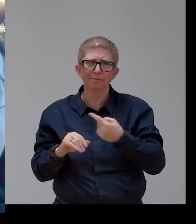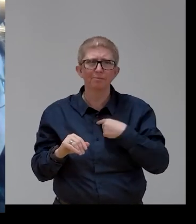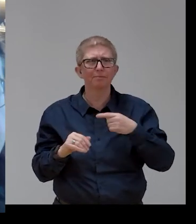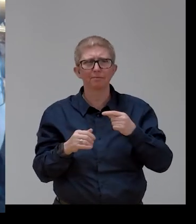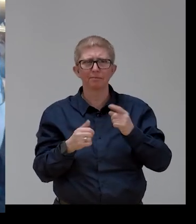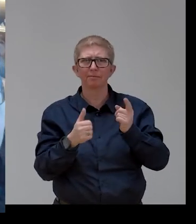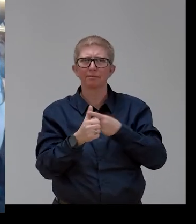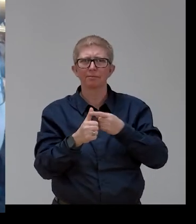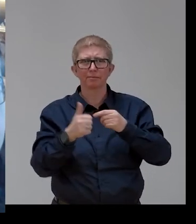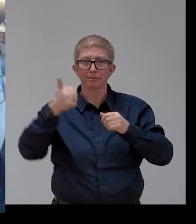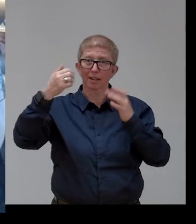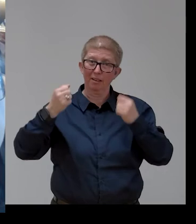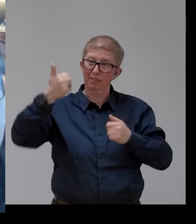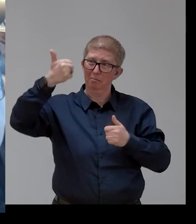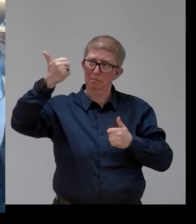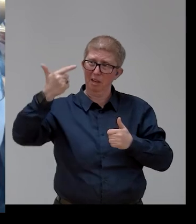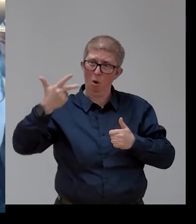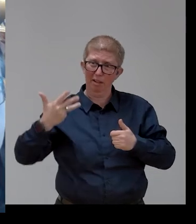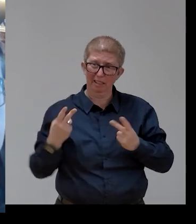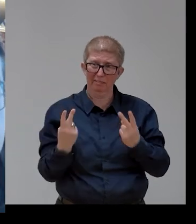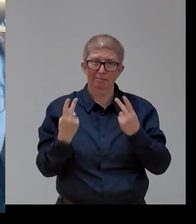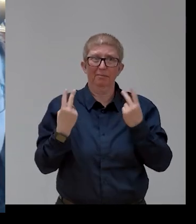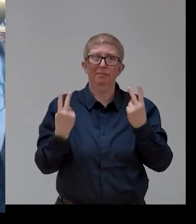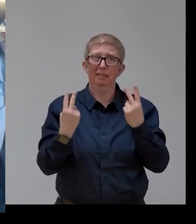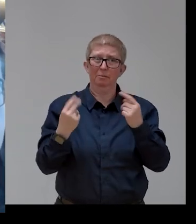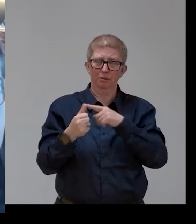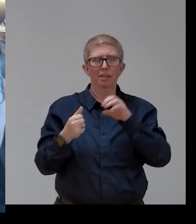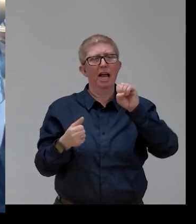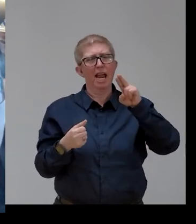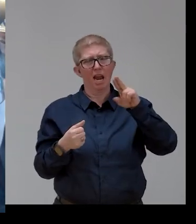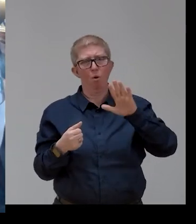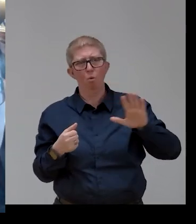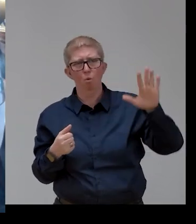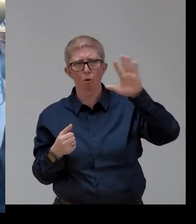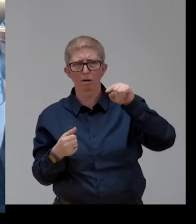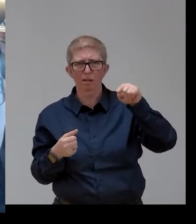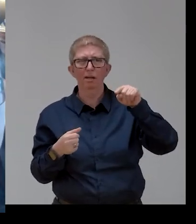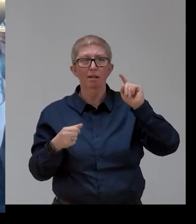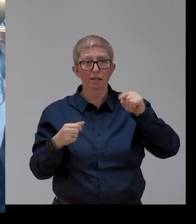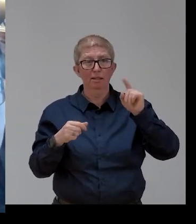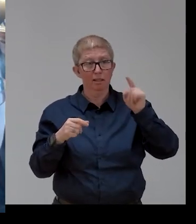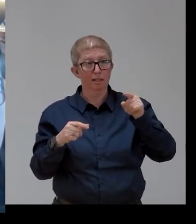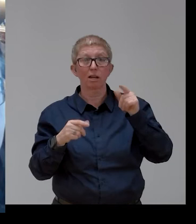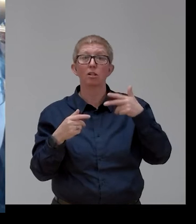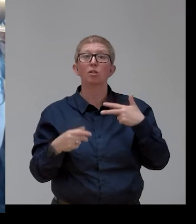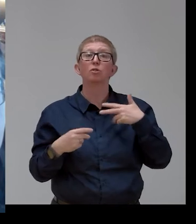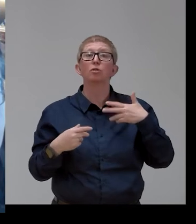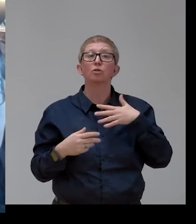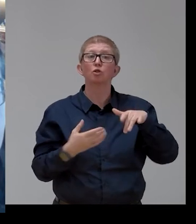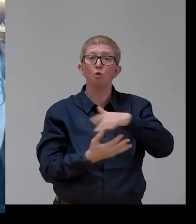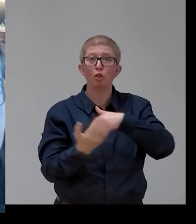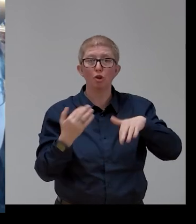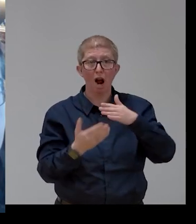concrete meaning to the European Pillar of Social Rights in citizen's life. For